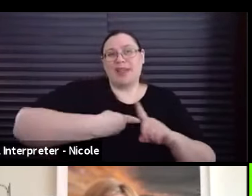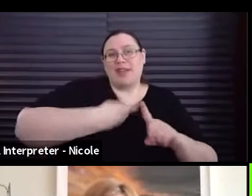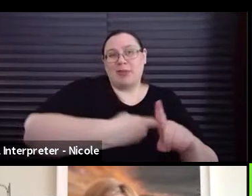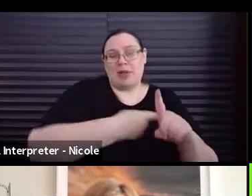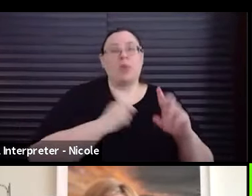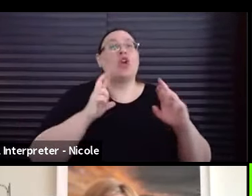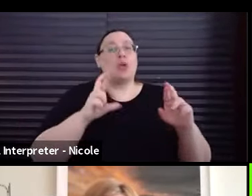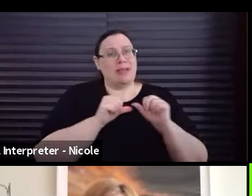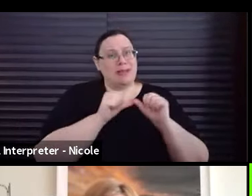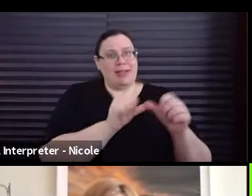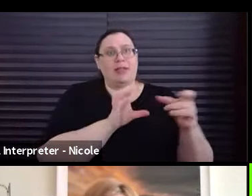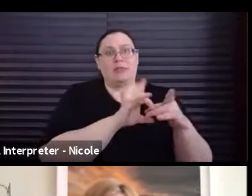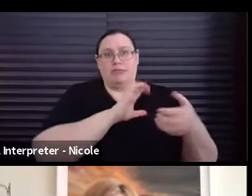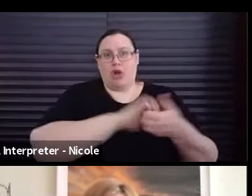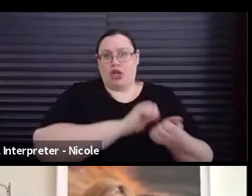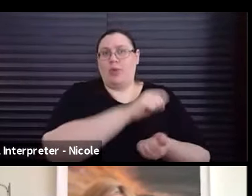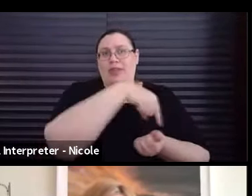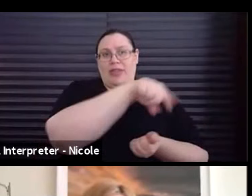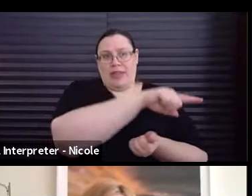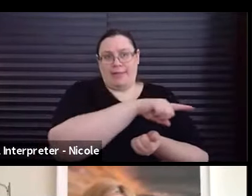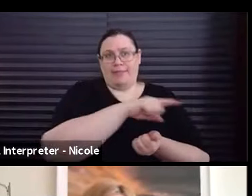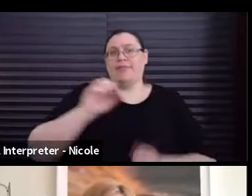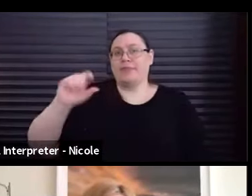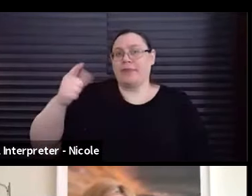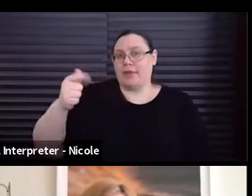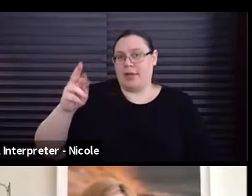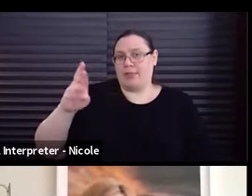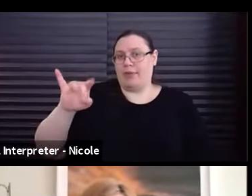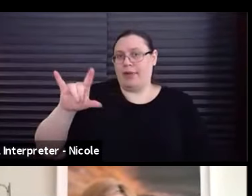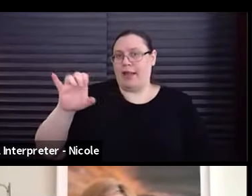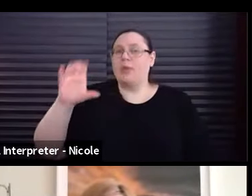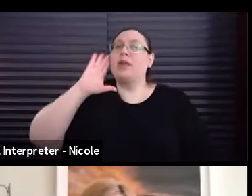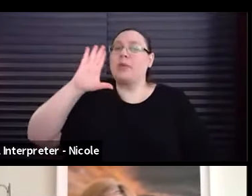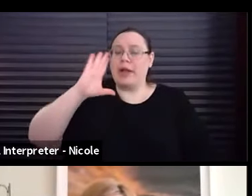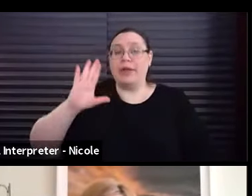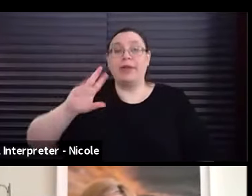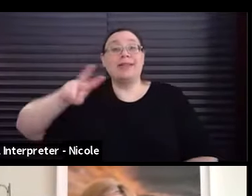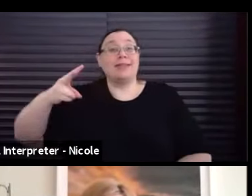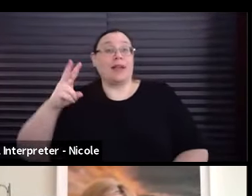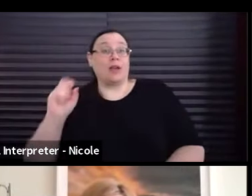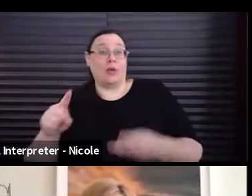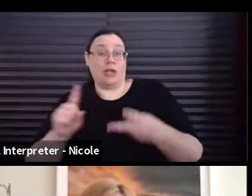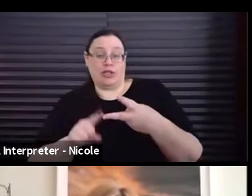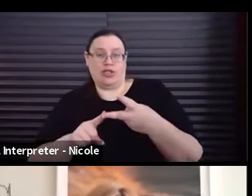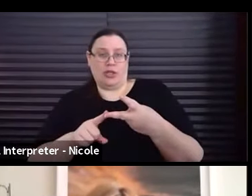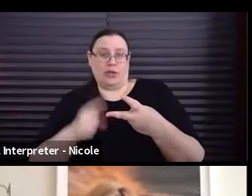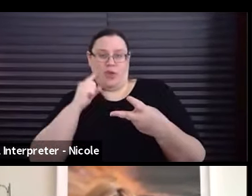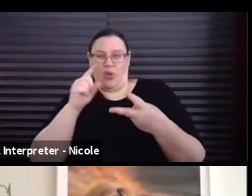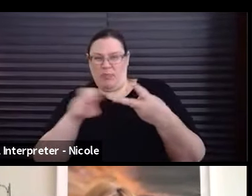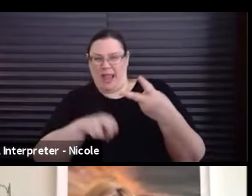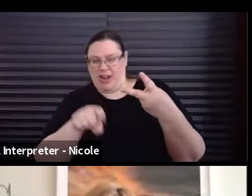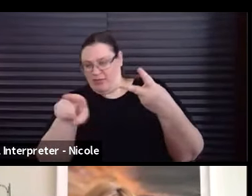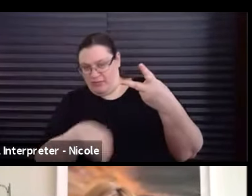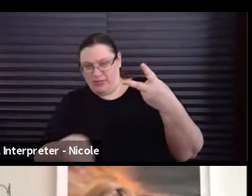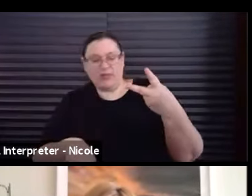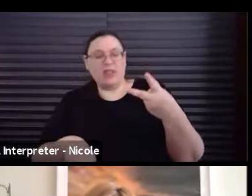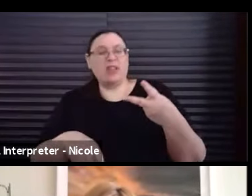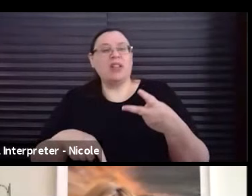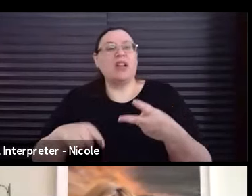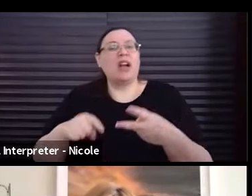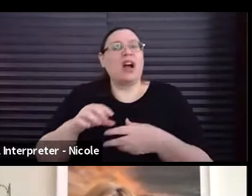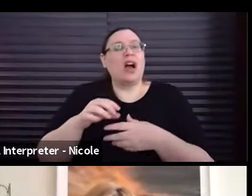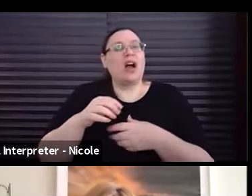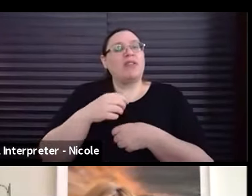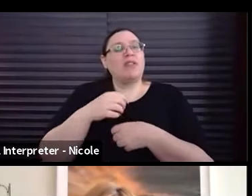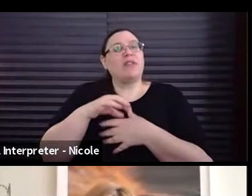moving forward. Yes, we will for sure. So, and then the second one, this is from the panel, uh, of content creators and staff.